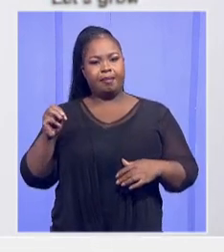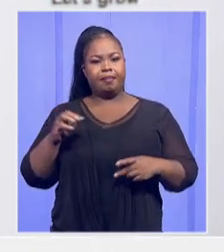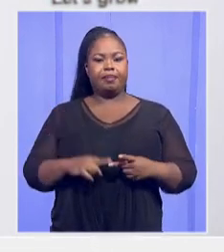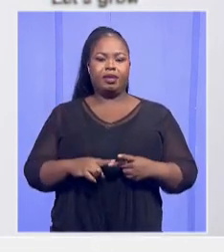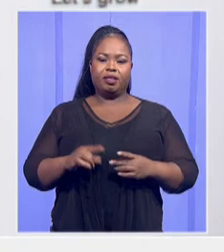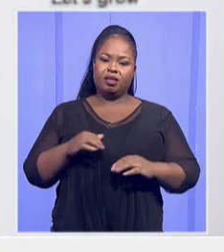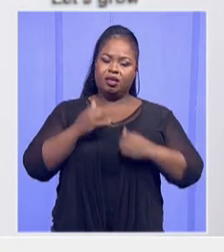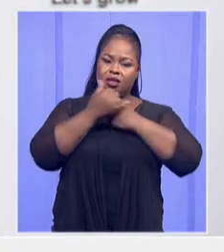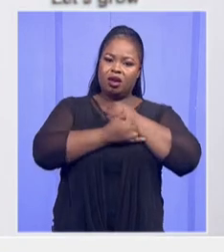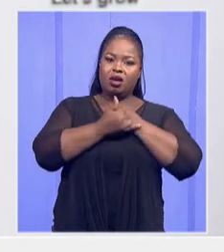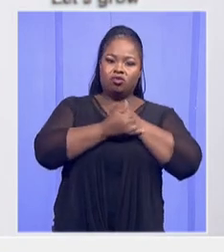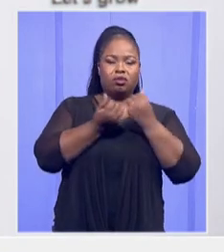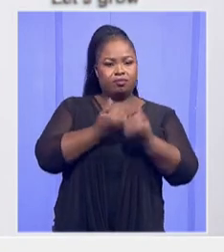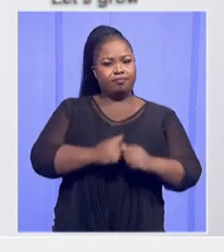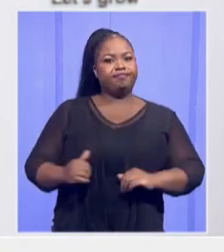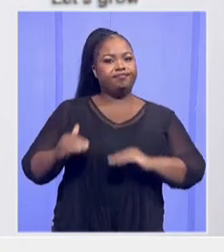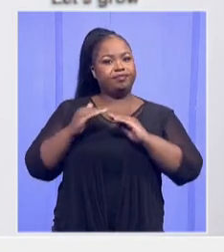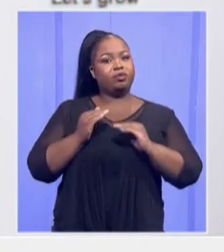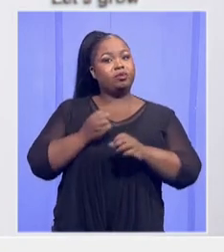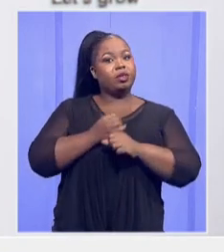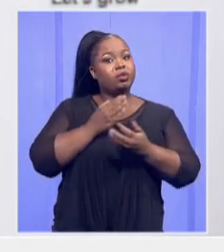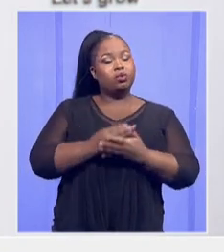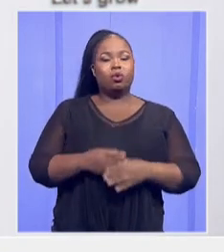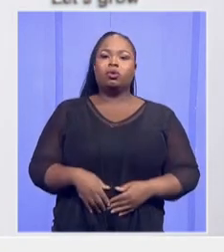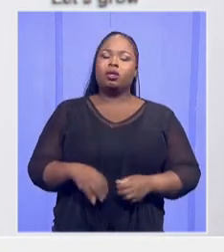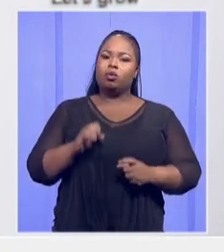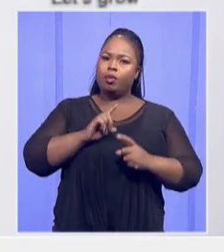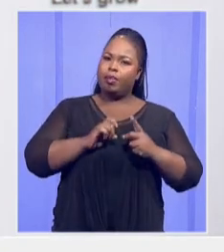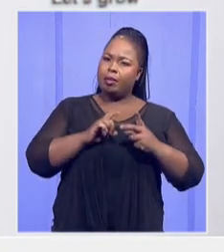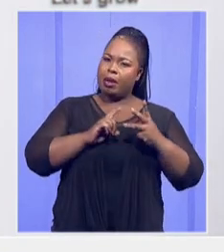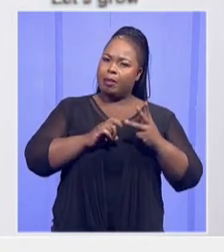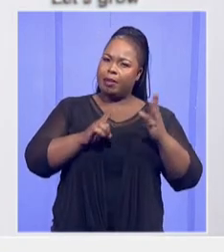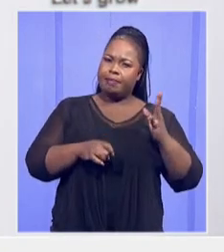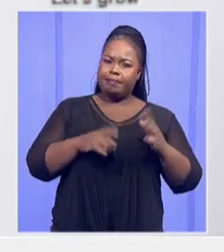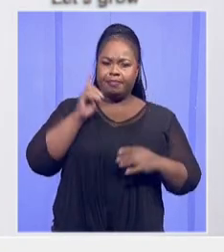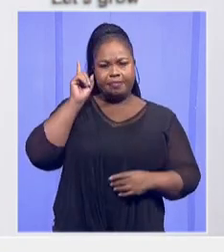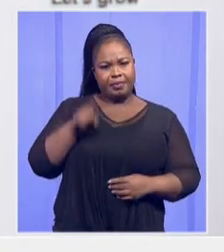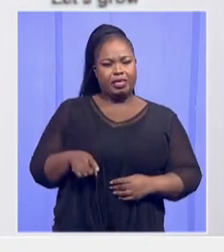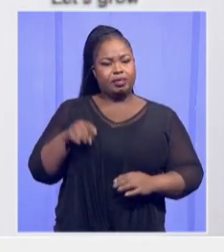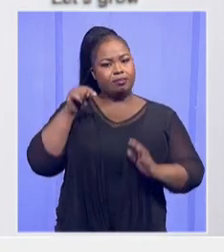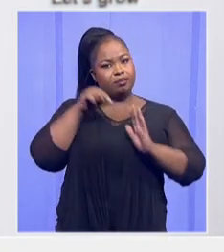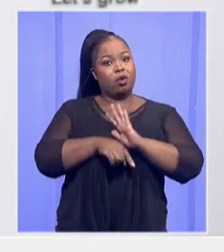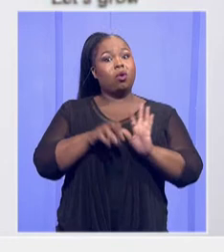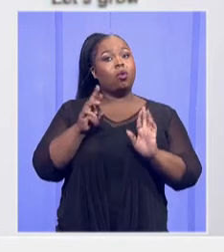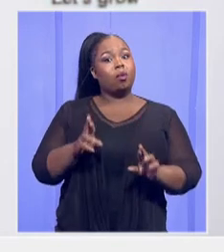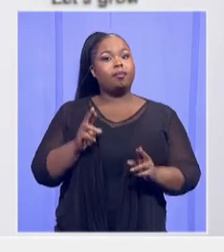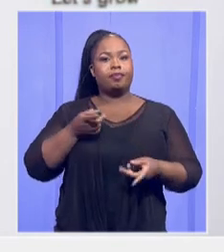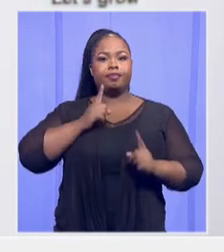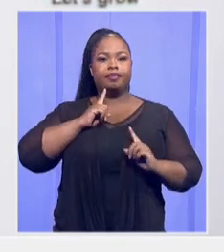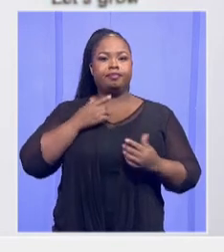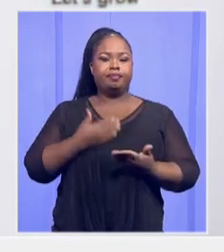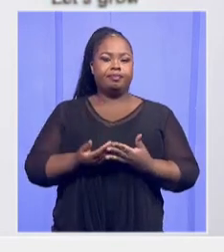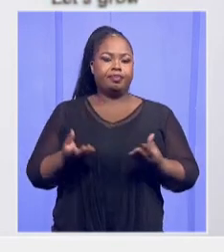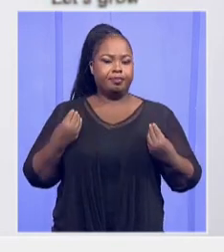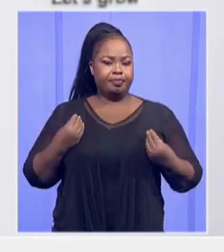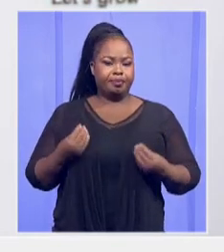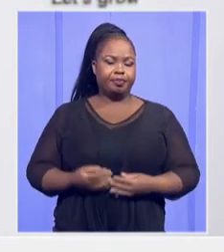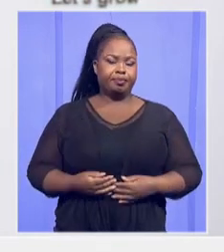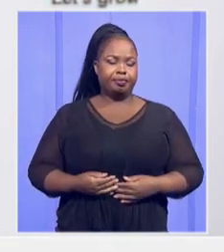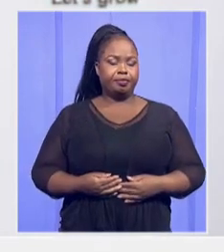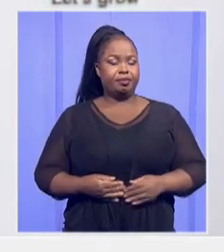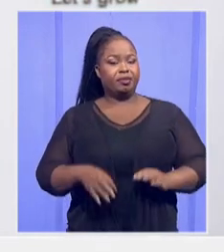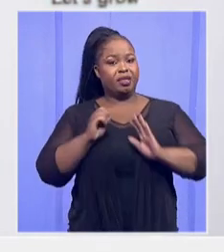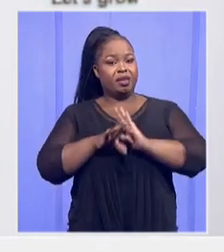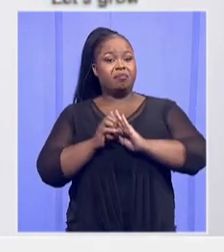for justice to ensure that all these questions are thoroughly interrogated and hopefully answered. And the media in this